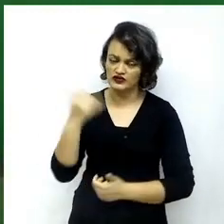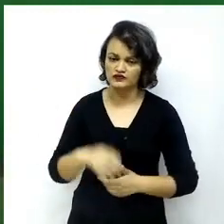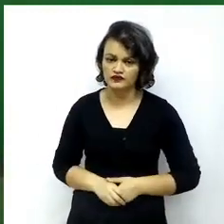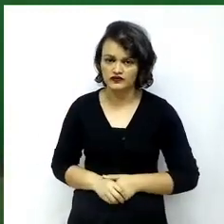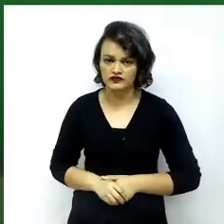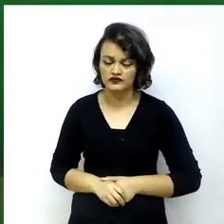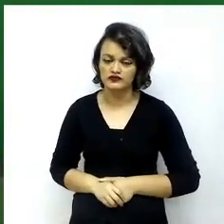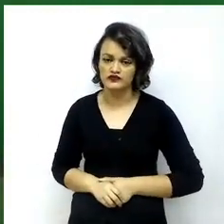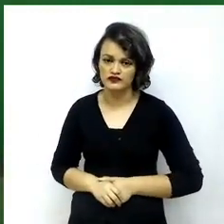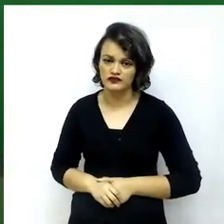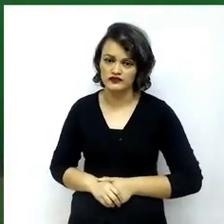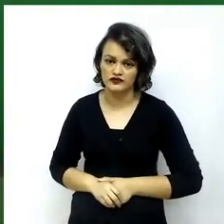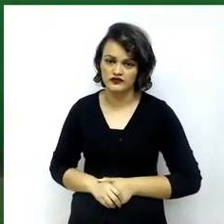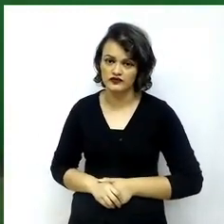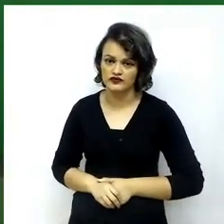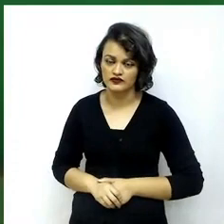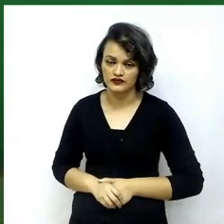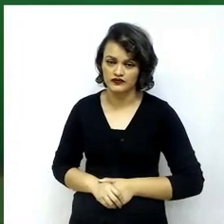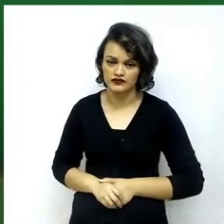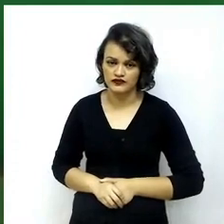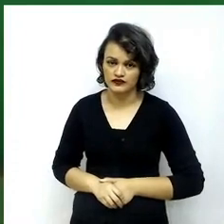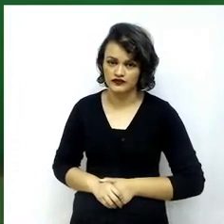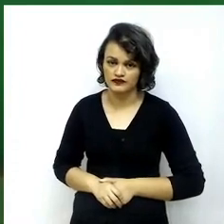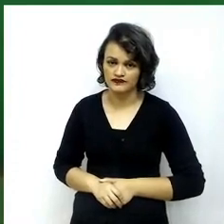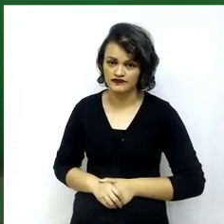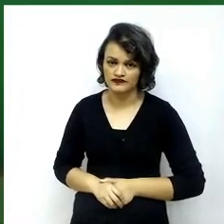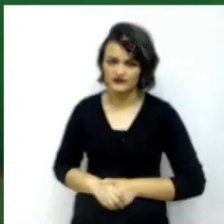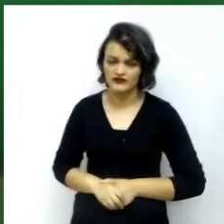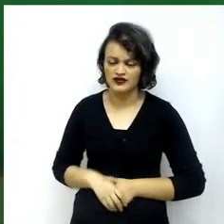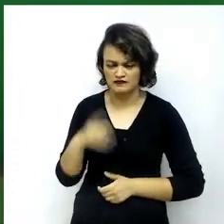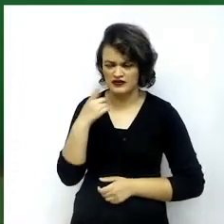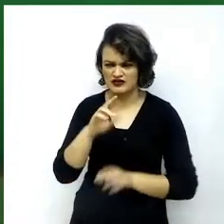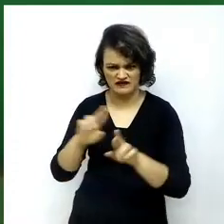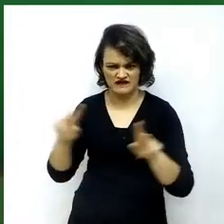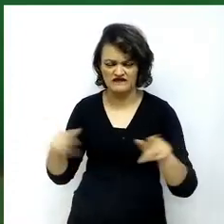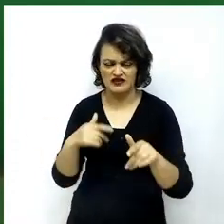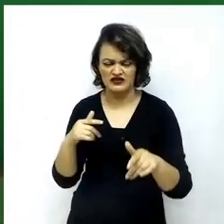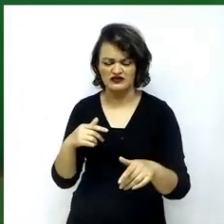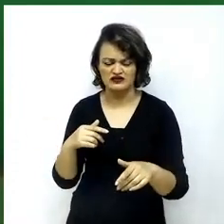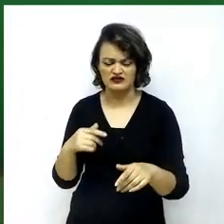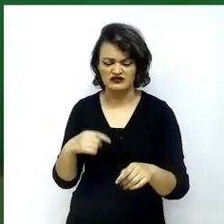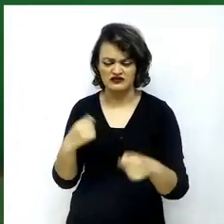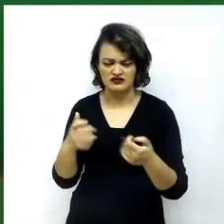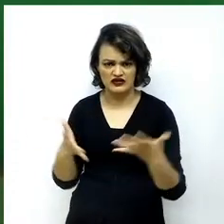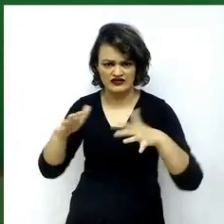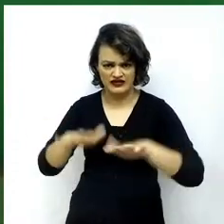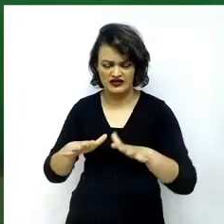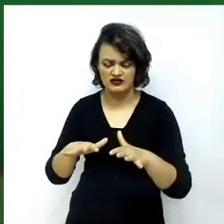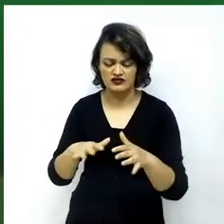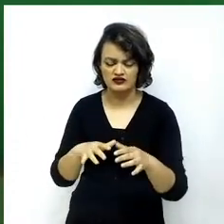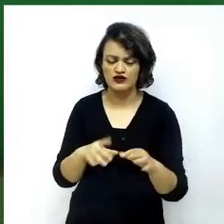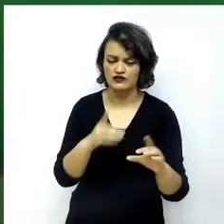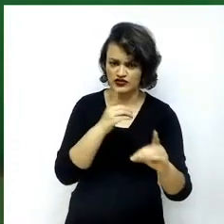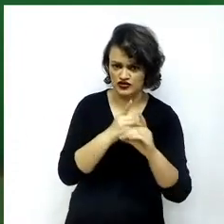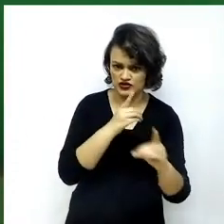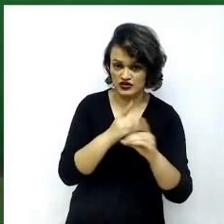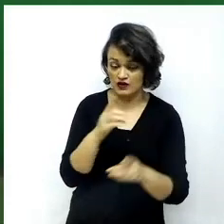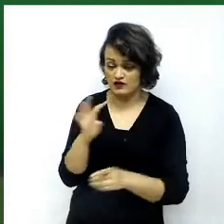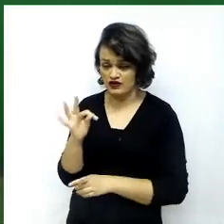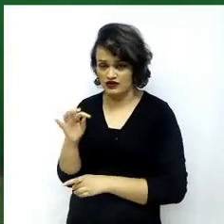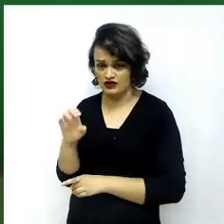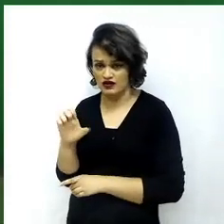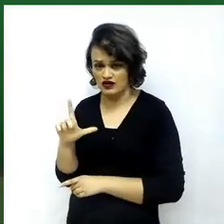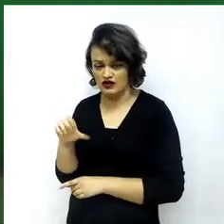the development of two strategic areas, digital economy and telecommunications. They will certainly help us reflect on our current policies